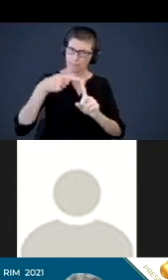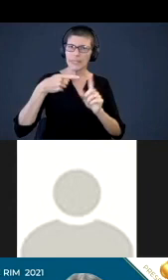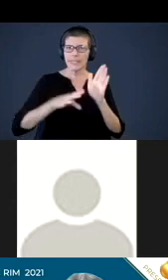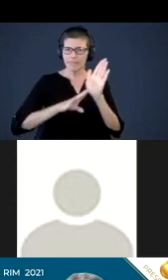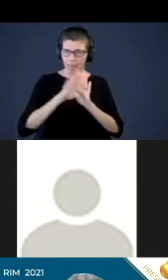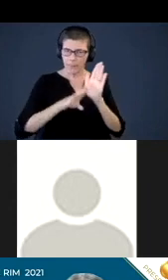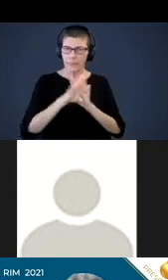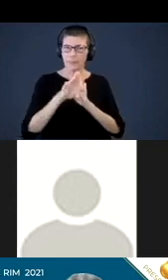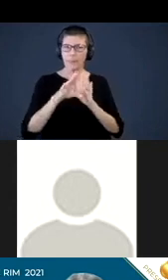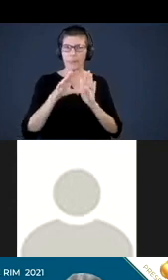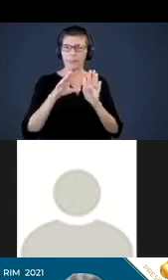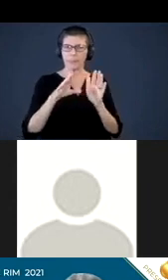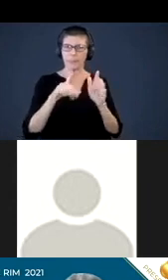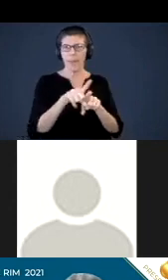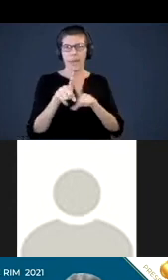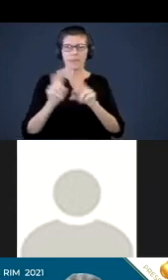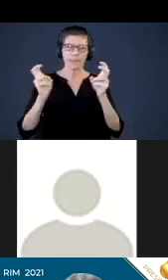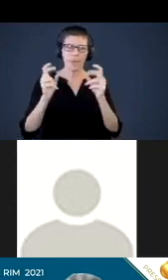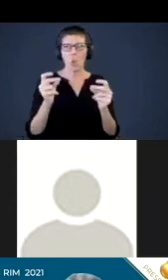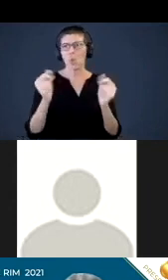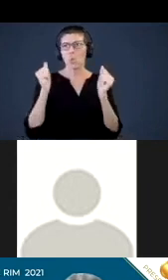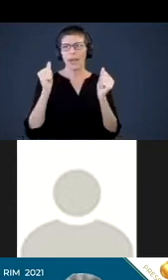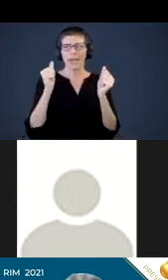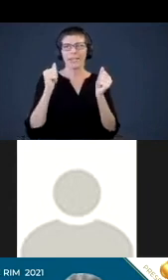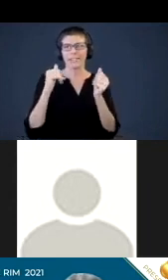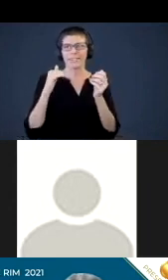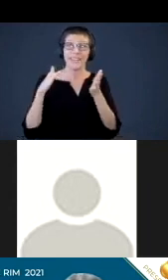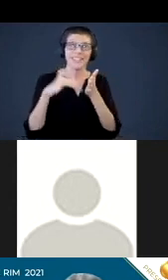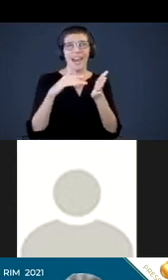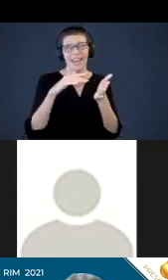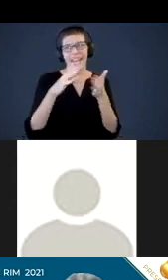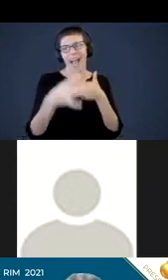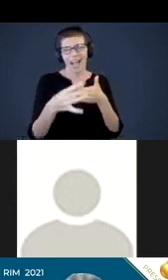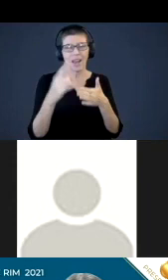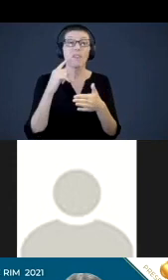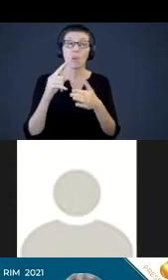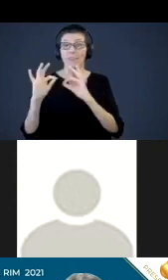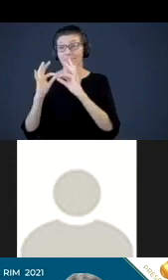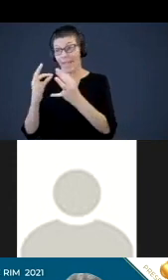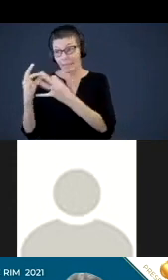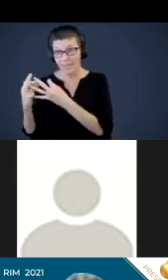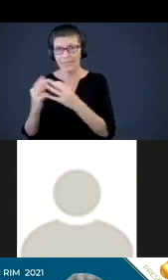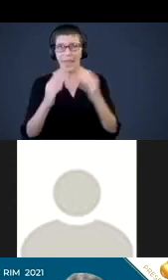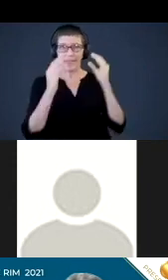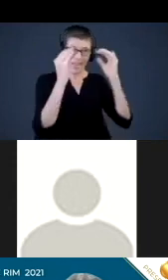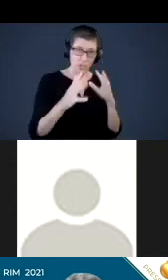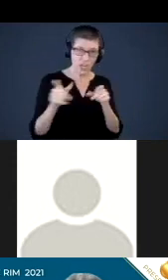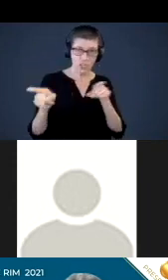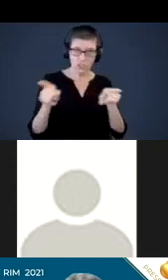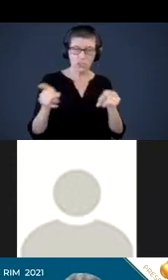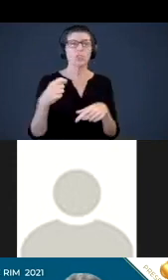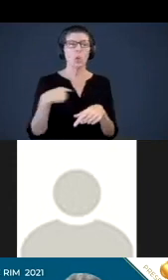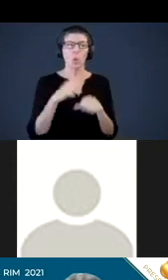as kind of a quick study guide for both the families and the educators, so that we could